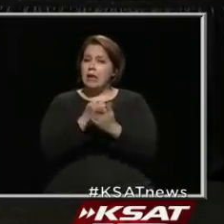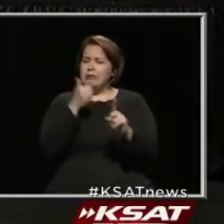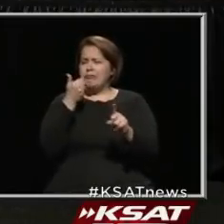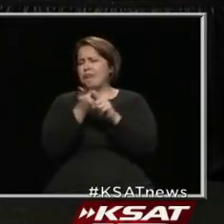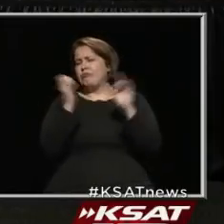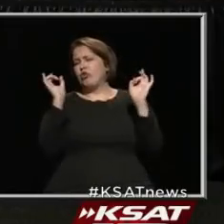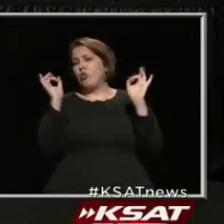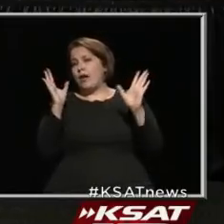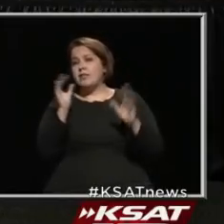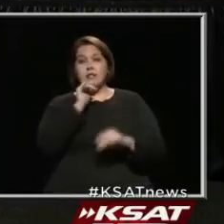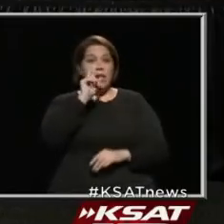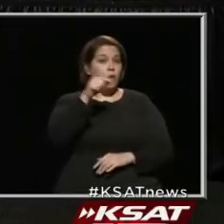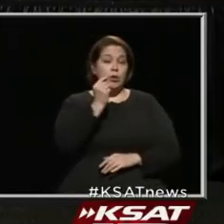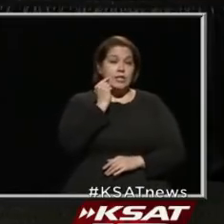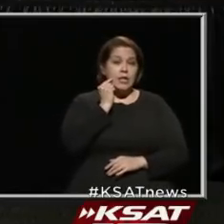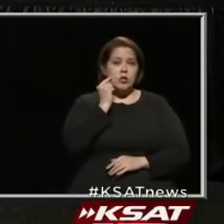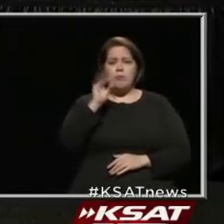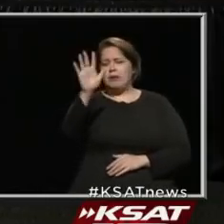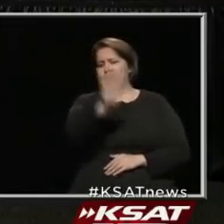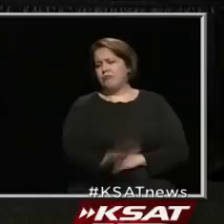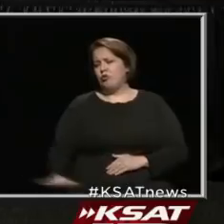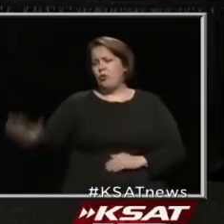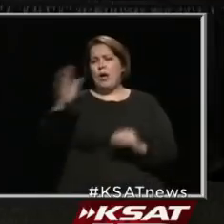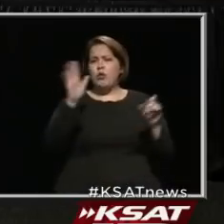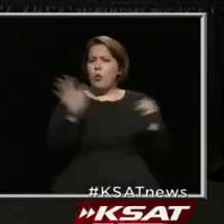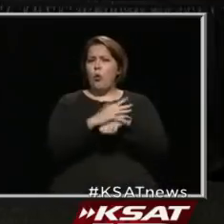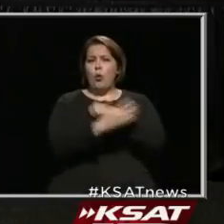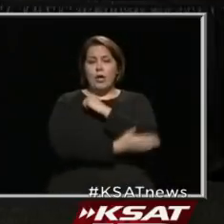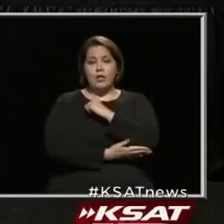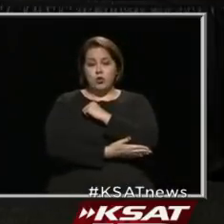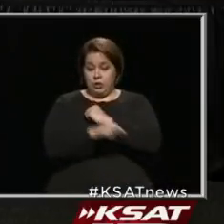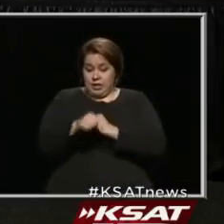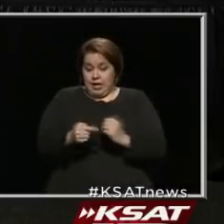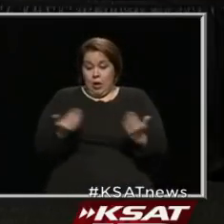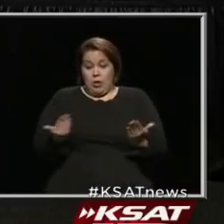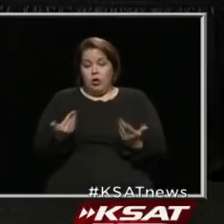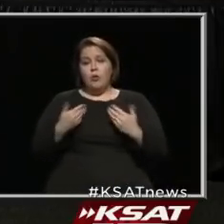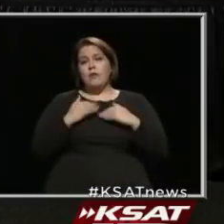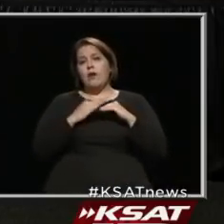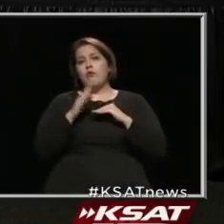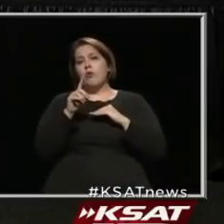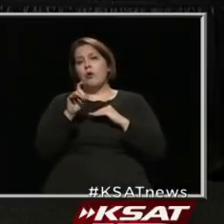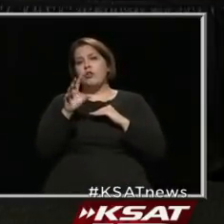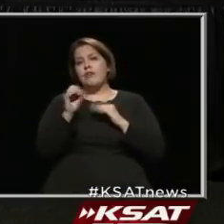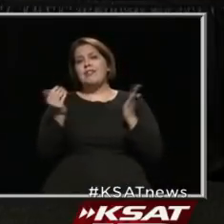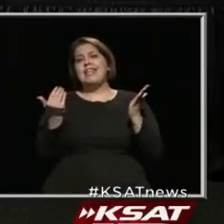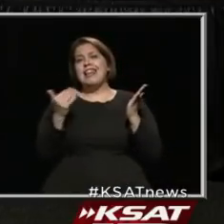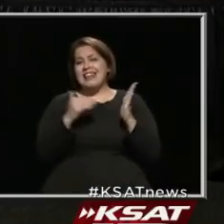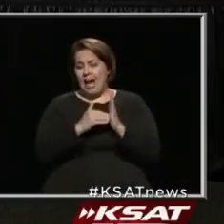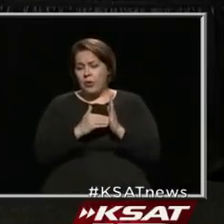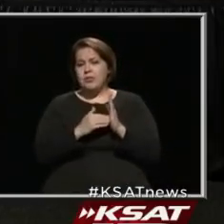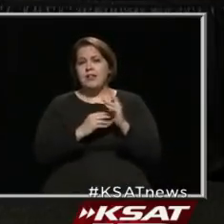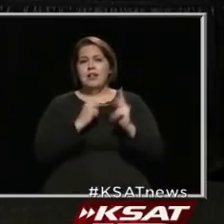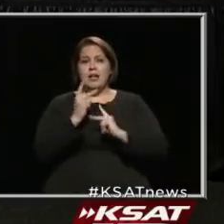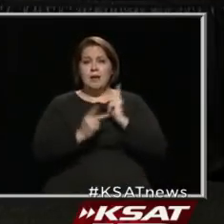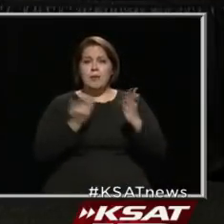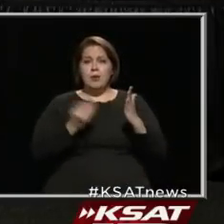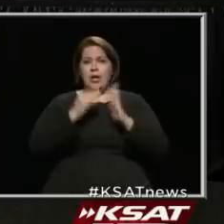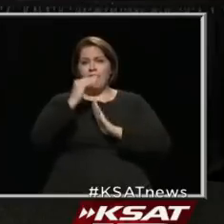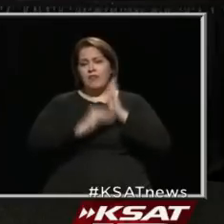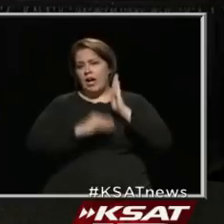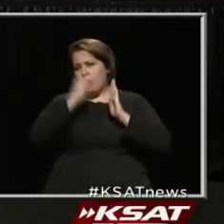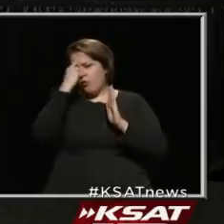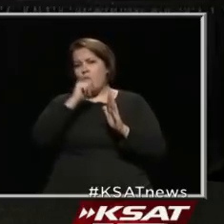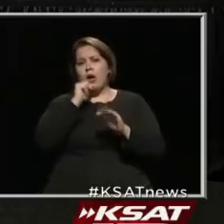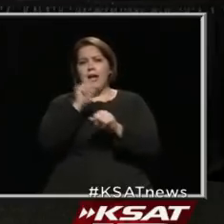not just for San Antonio, but across the country. Here in San Antonio, we've had over 150,000 of our neighbors and loved ones file for